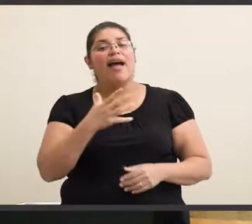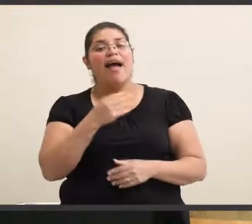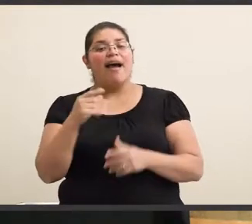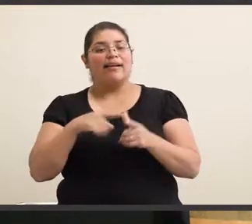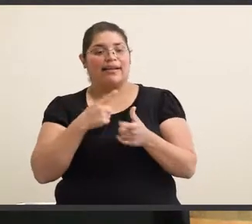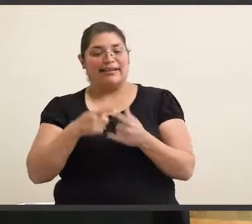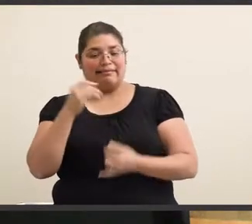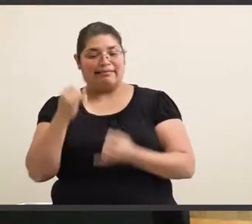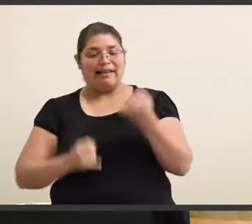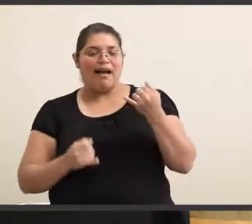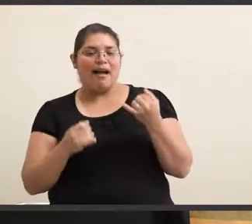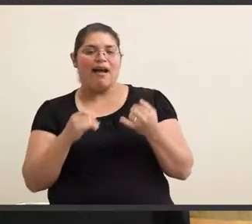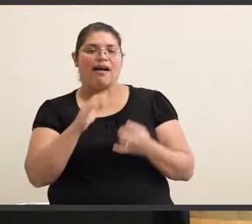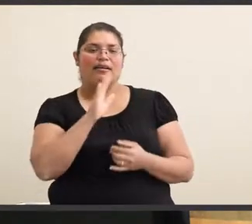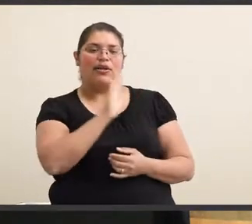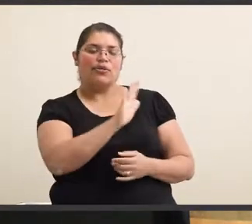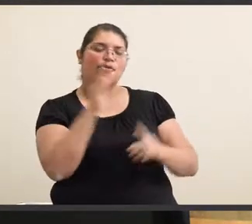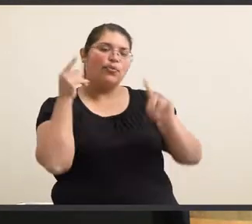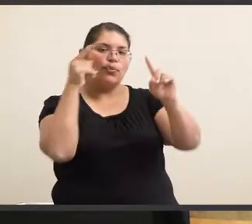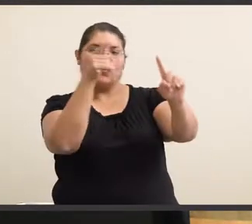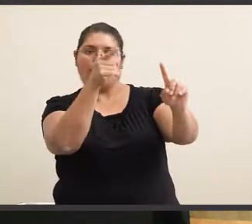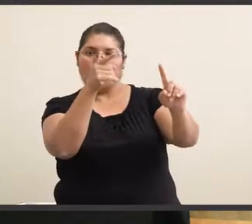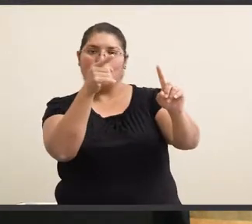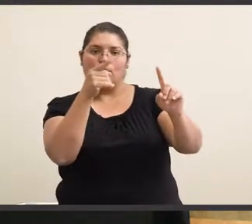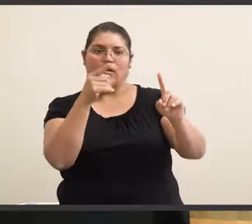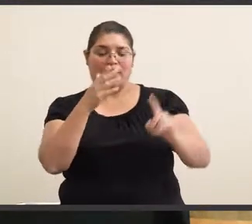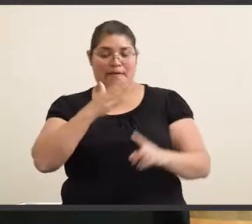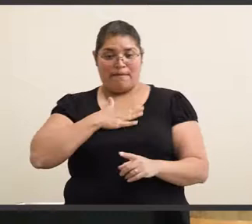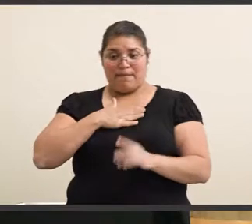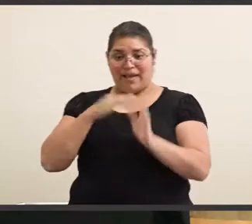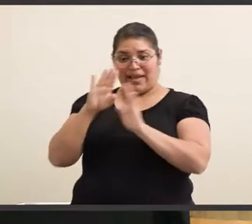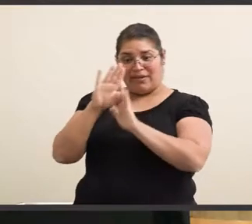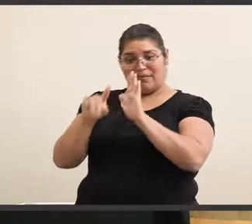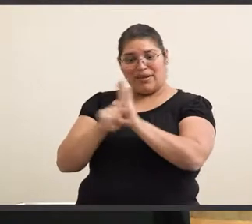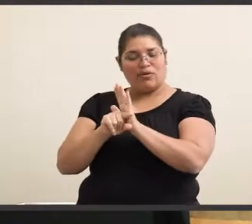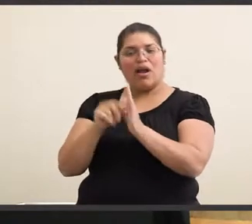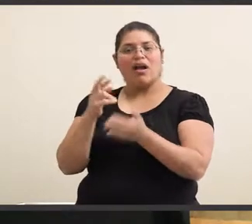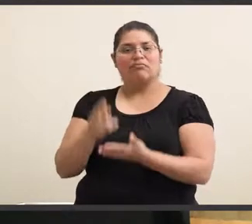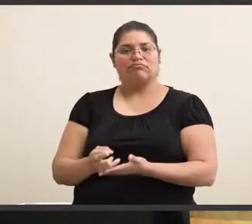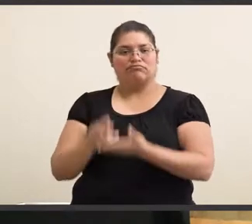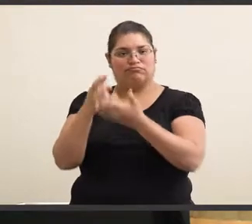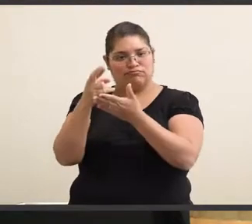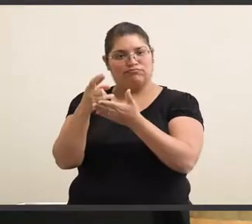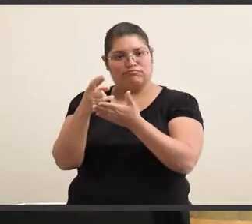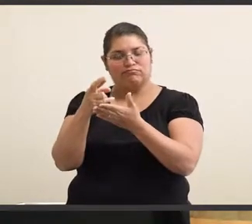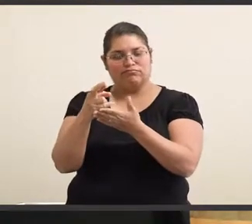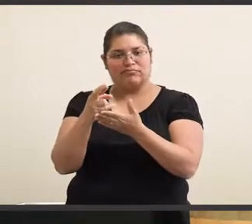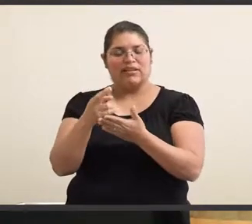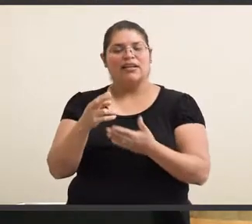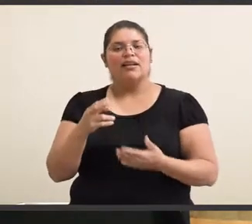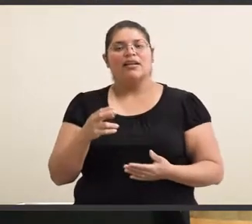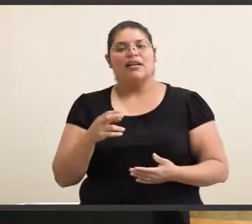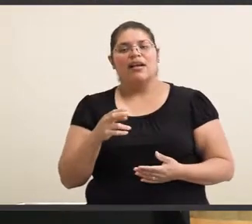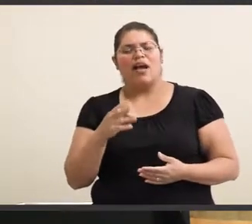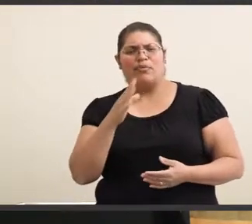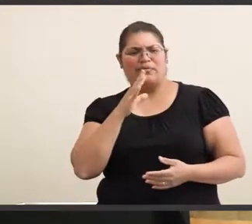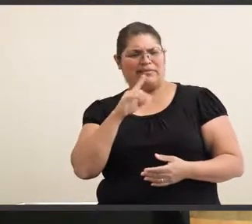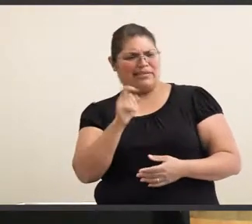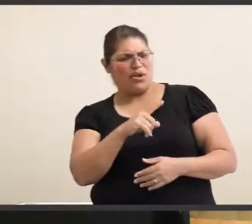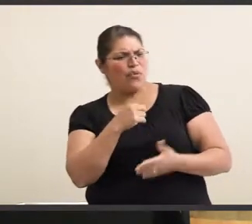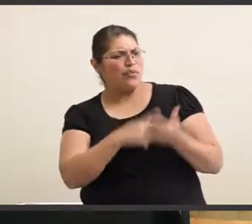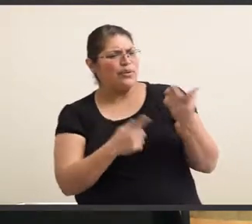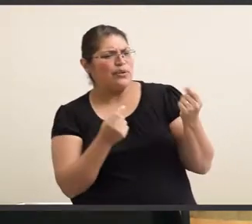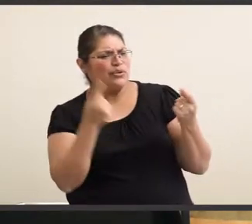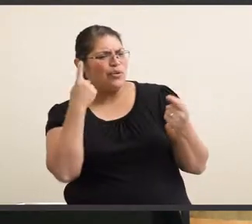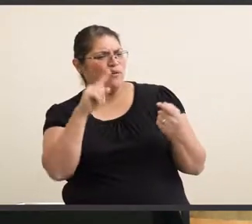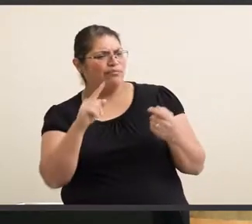off with their tenure employment goals. My background is vocational rehabilitation and I would not do my field of justice if I didn't ask you, what do you want to do for a